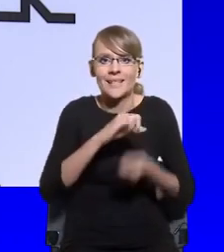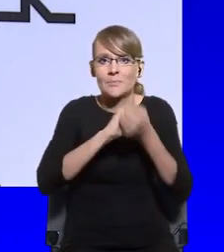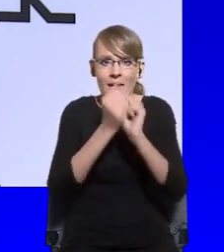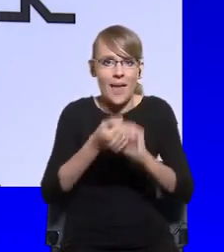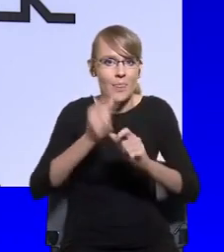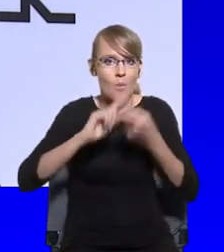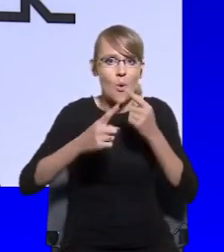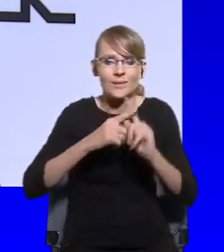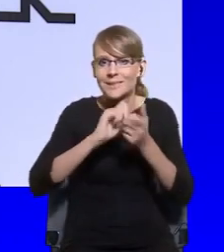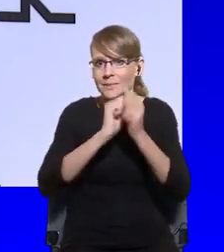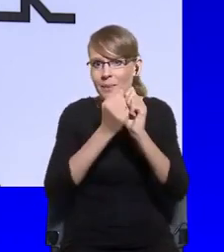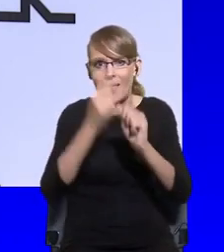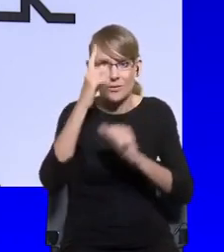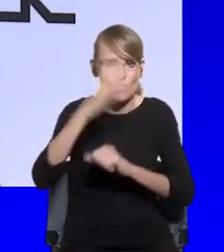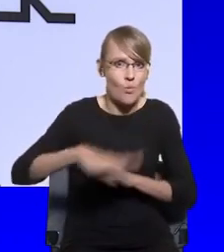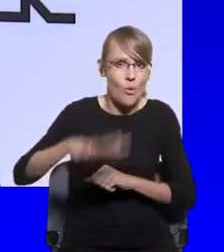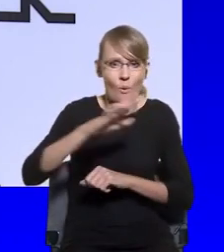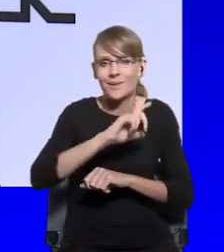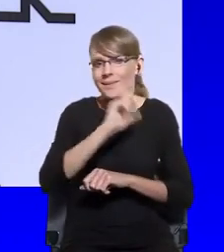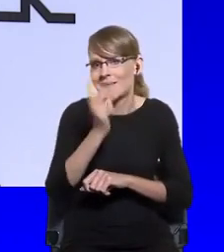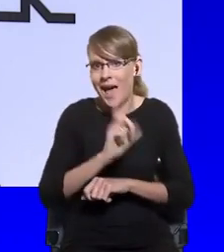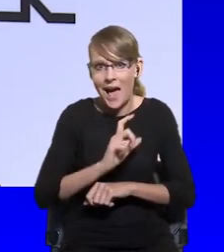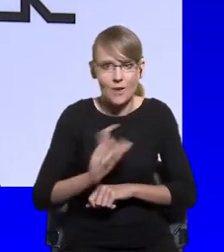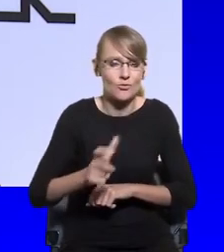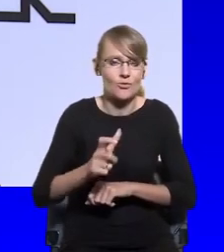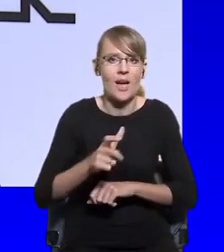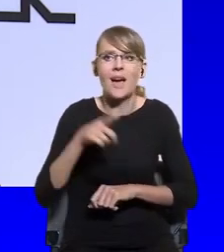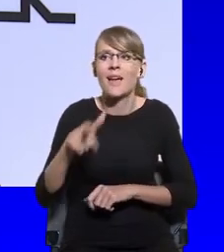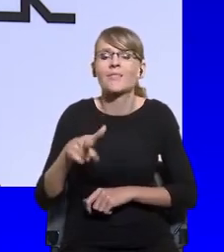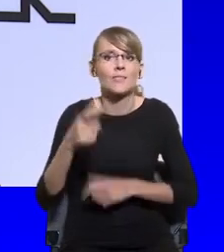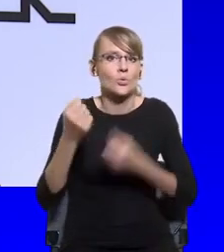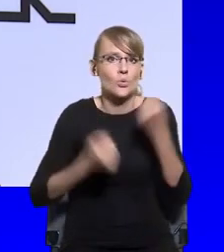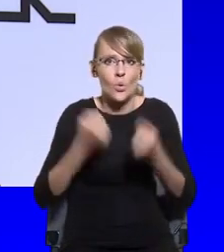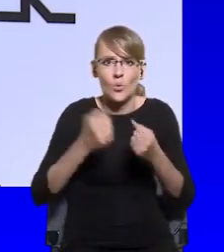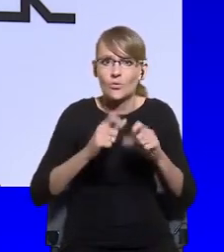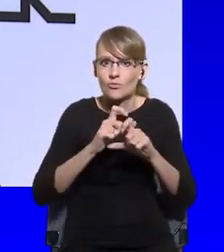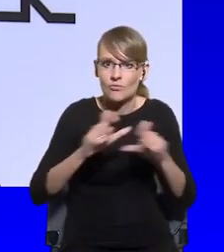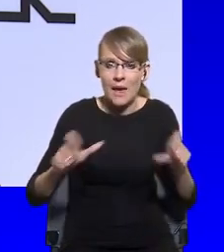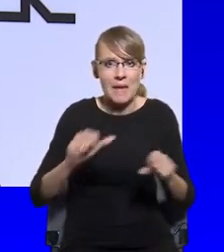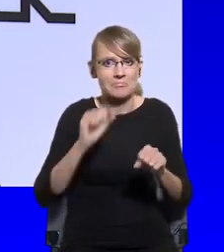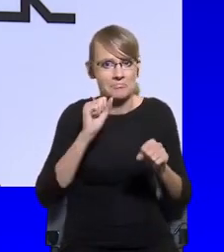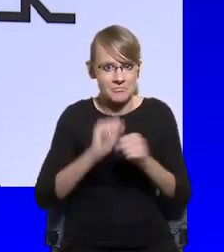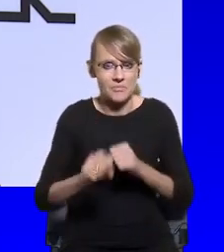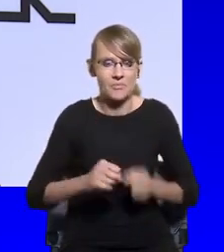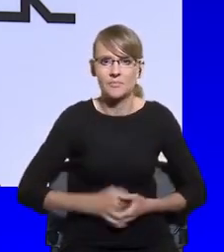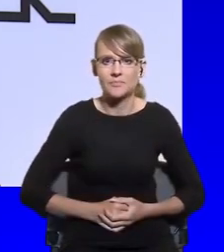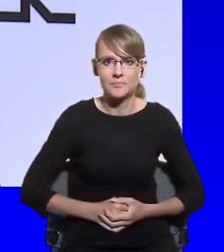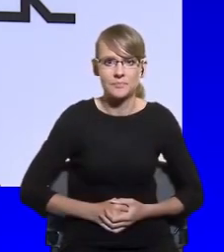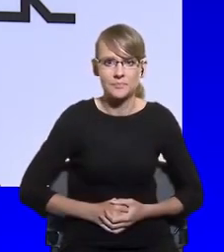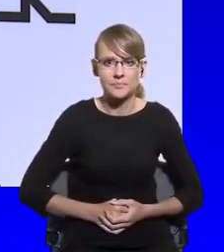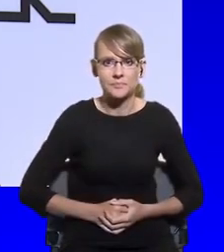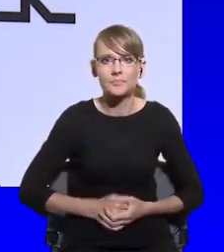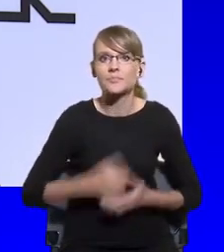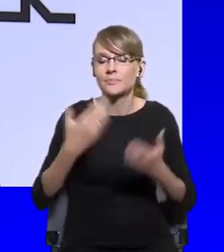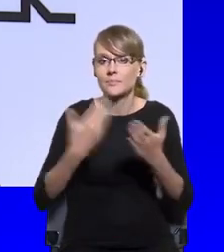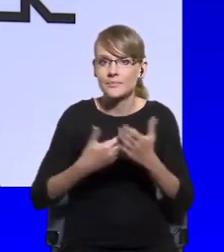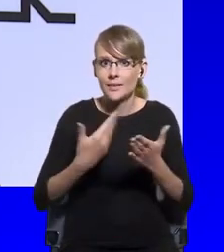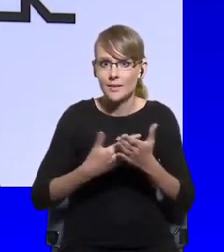or perhaps even more during this trying time for all of us. And I will ask the panelists, what is the